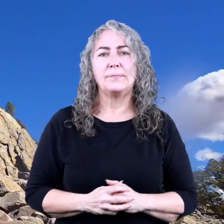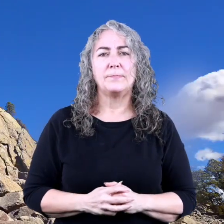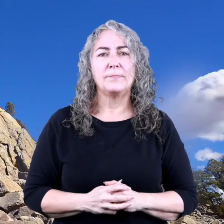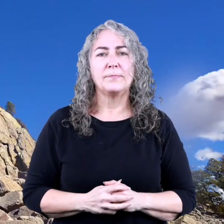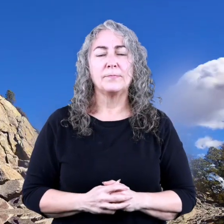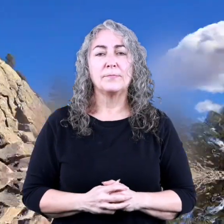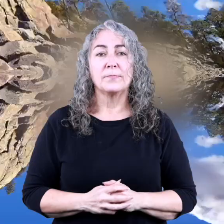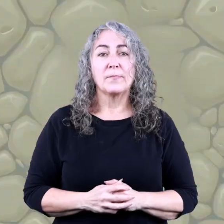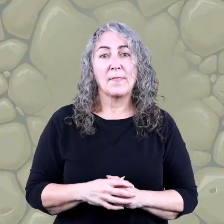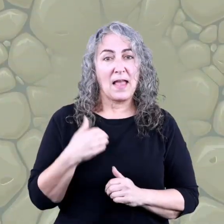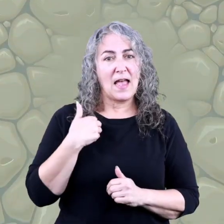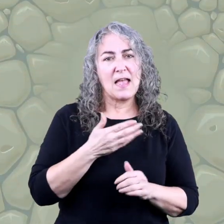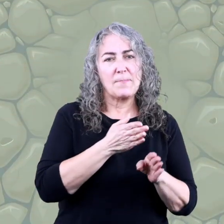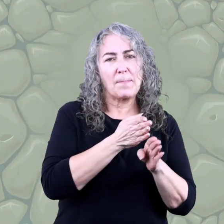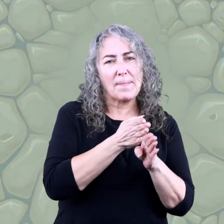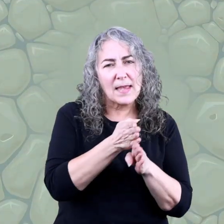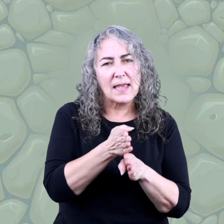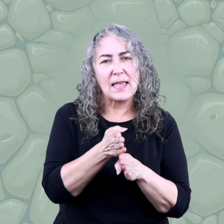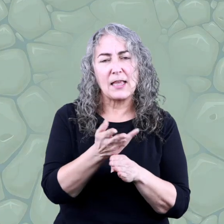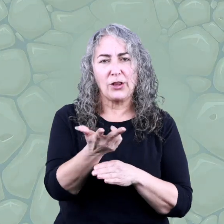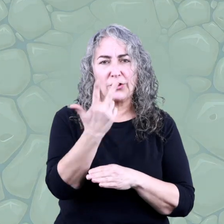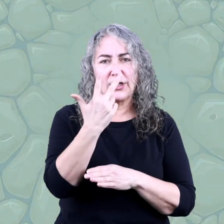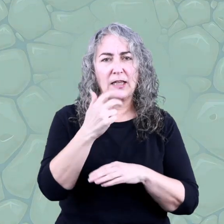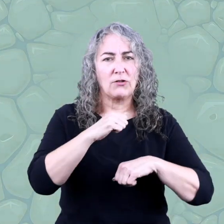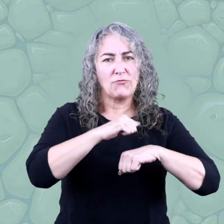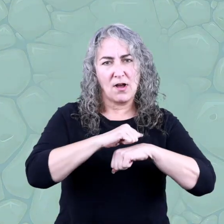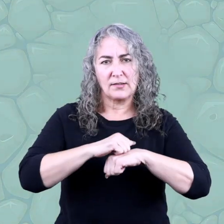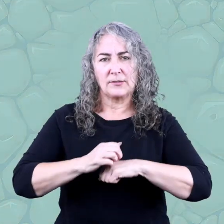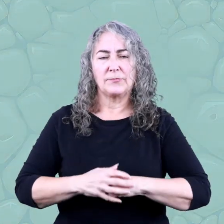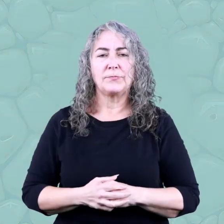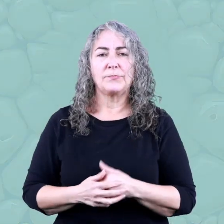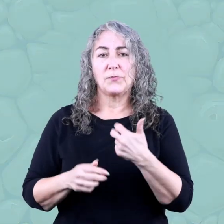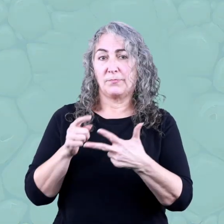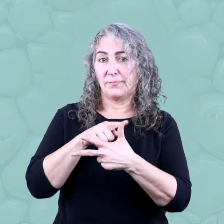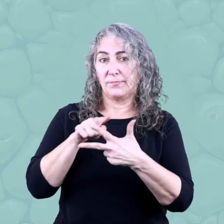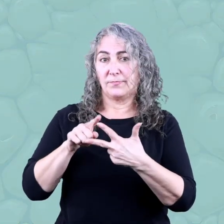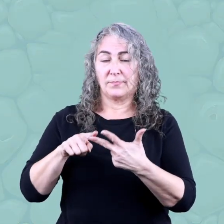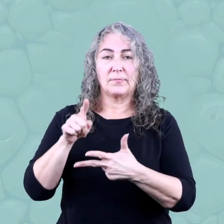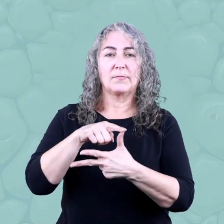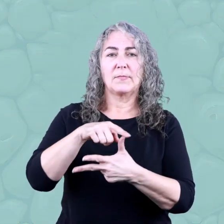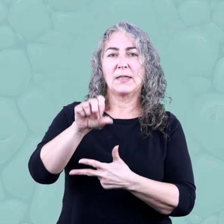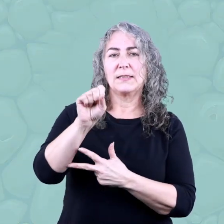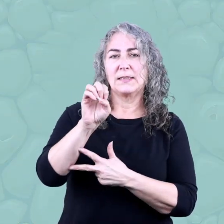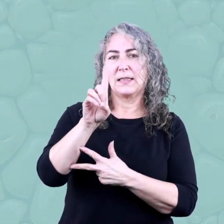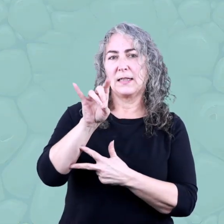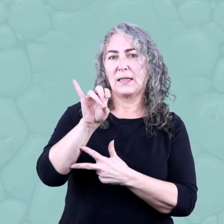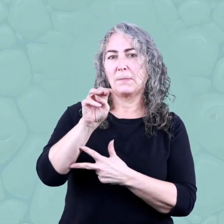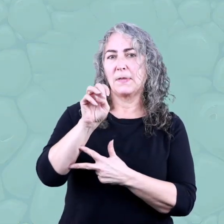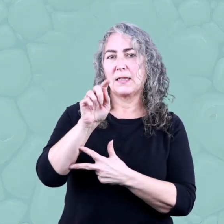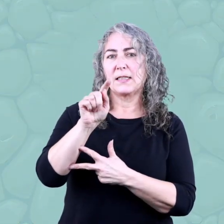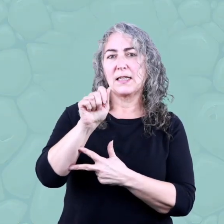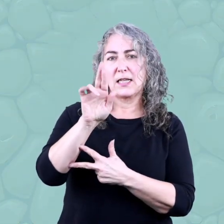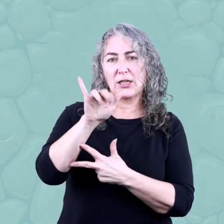There are three main types of rocks. Sedimentary,